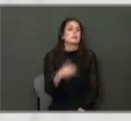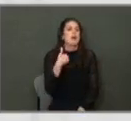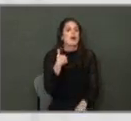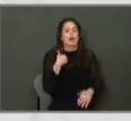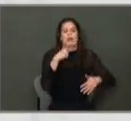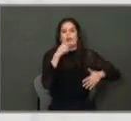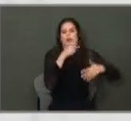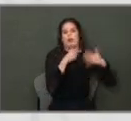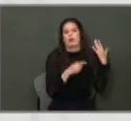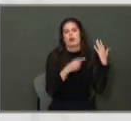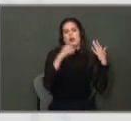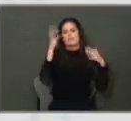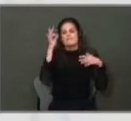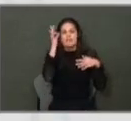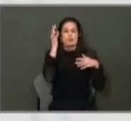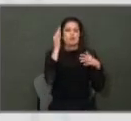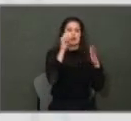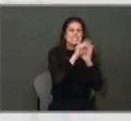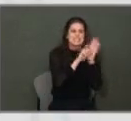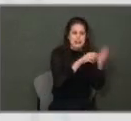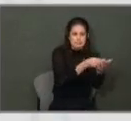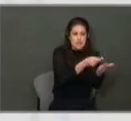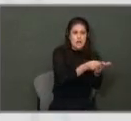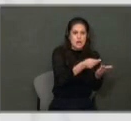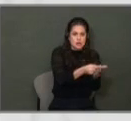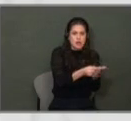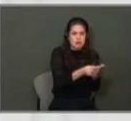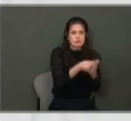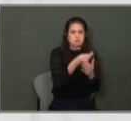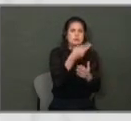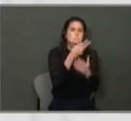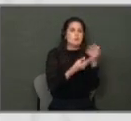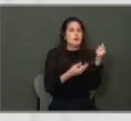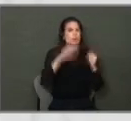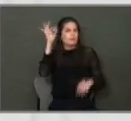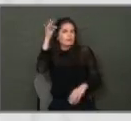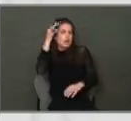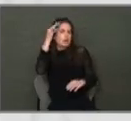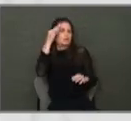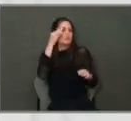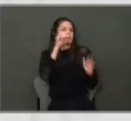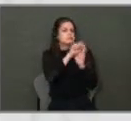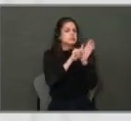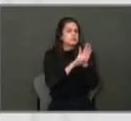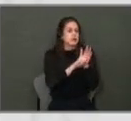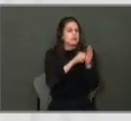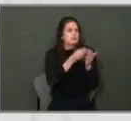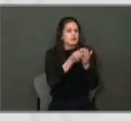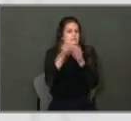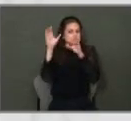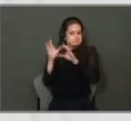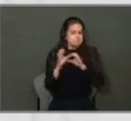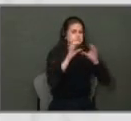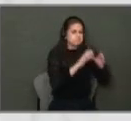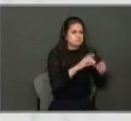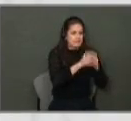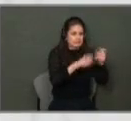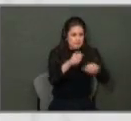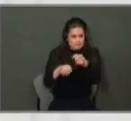had a whole slew of federal and state dollars that both forms of government were pushing down. But what was really,